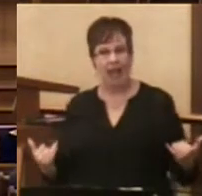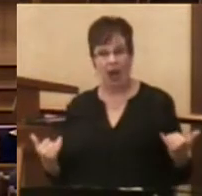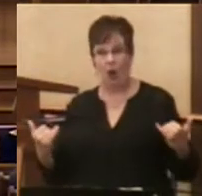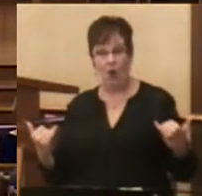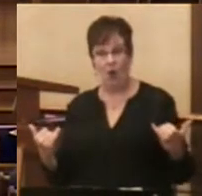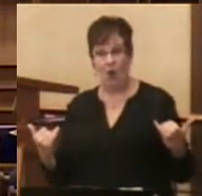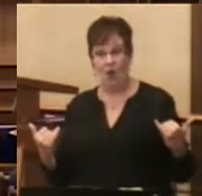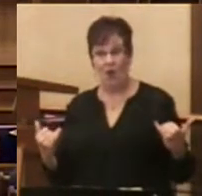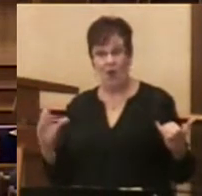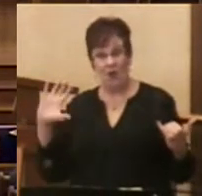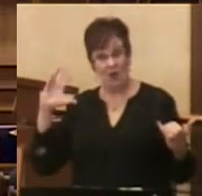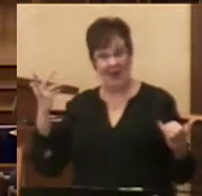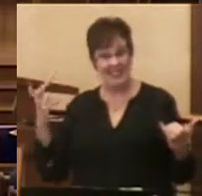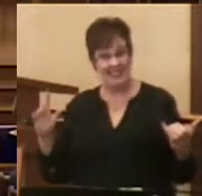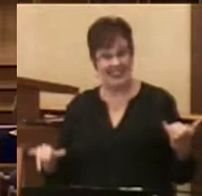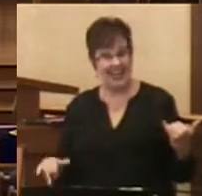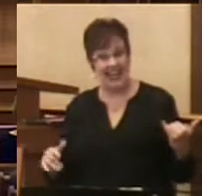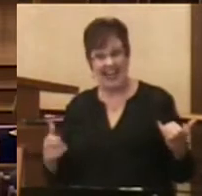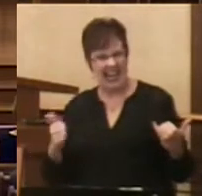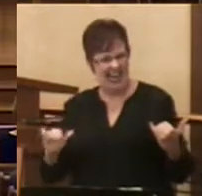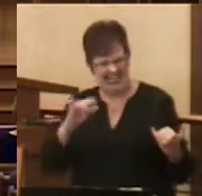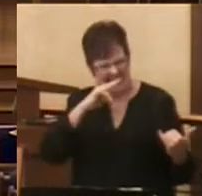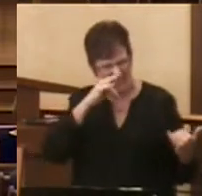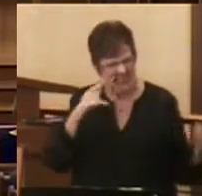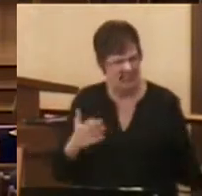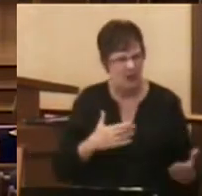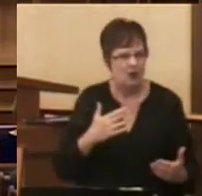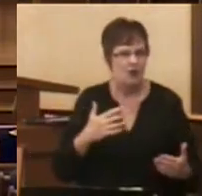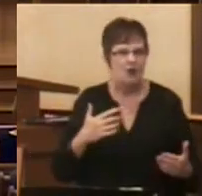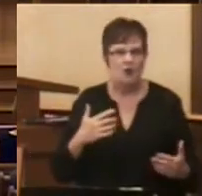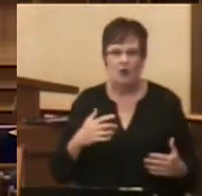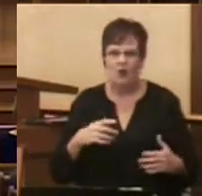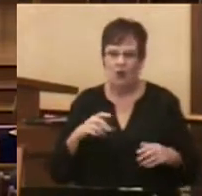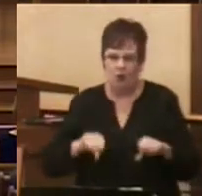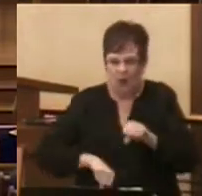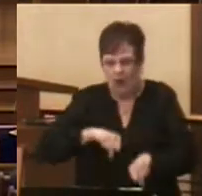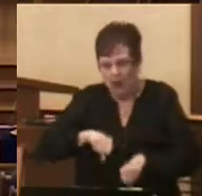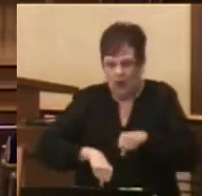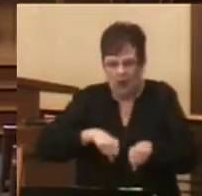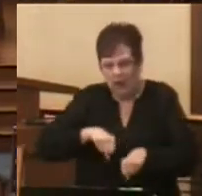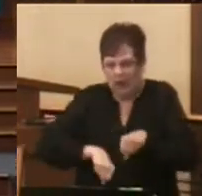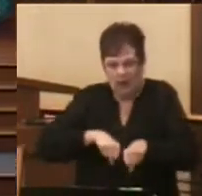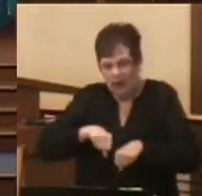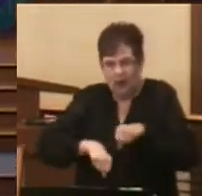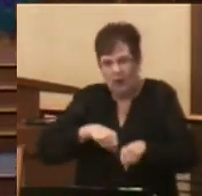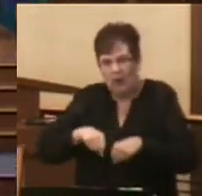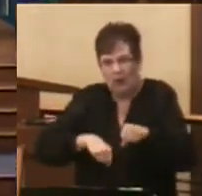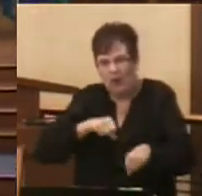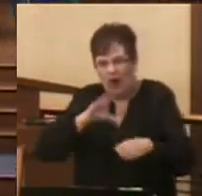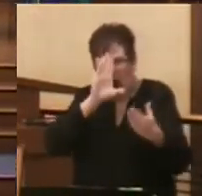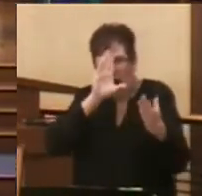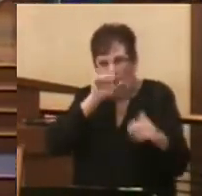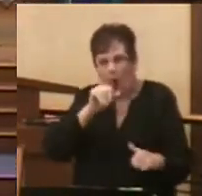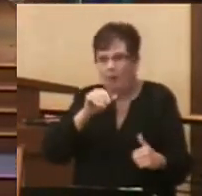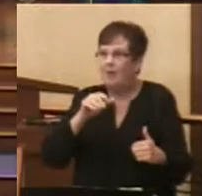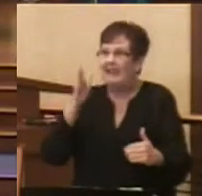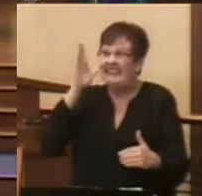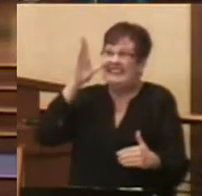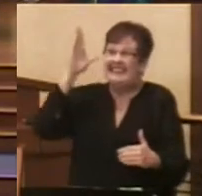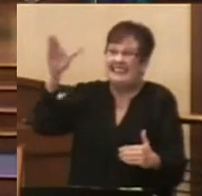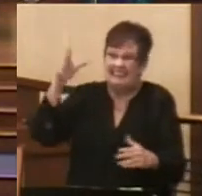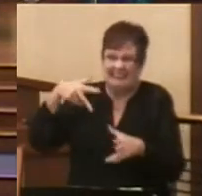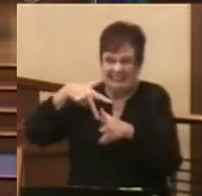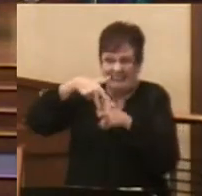that crazy? I mean, any kid here who operates a tricycle or a big wheel, don't you hope someday you're going to get to a